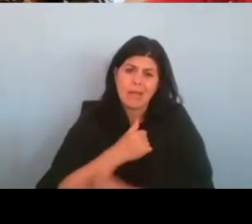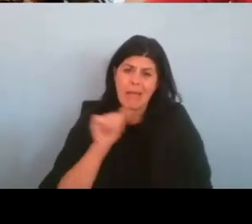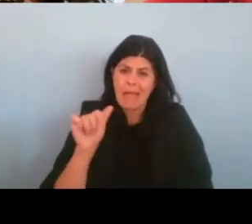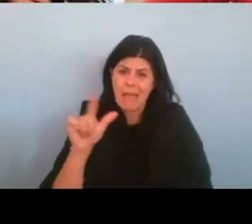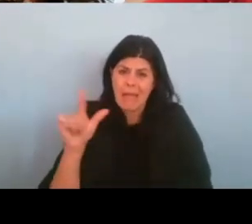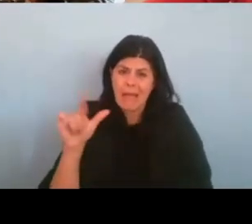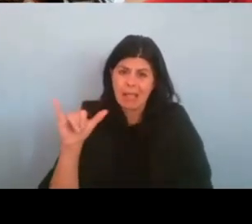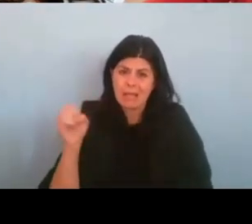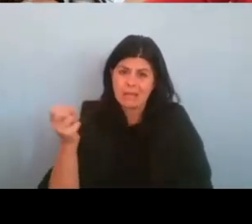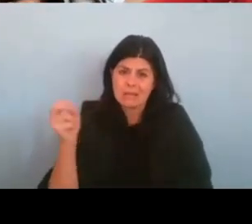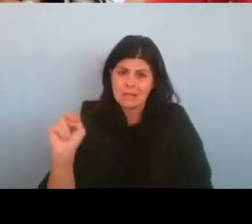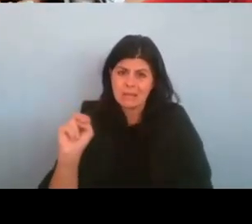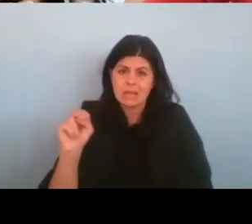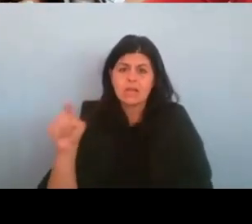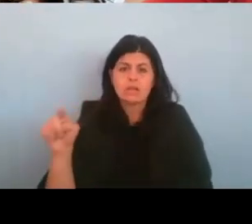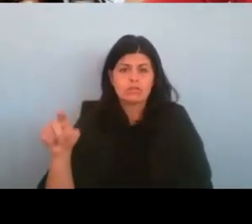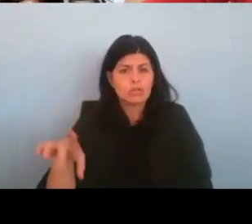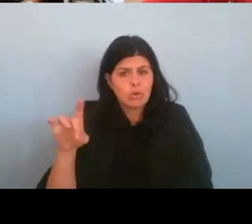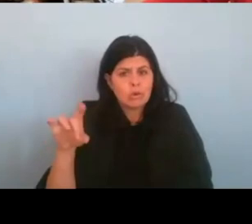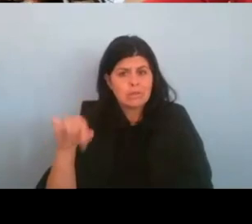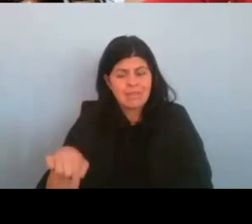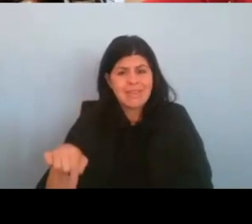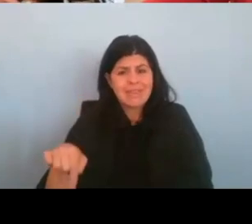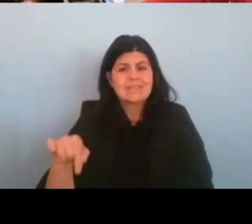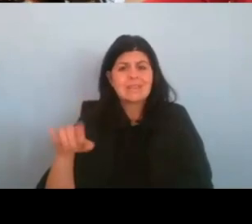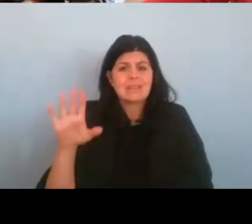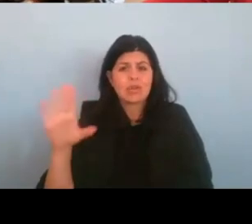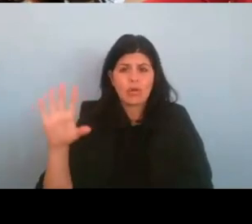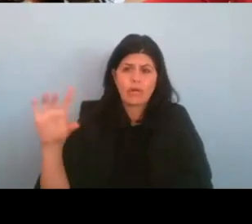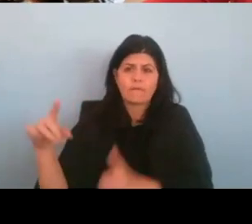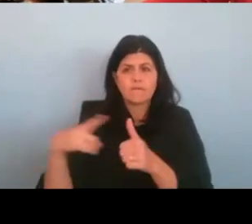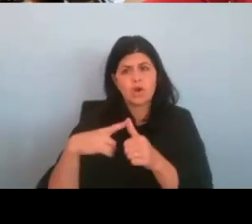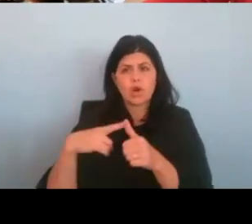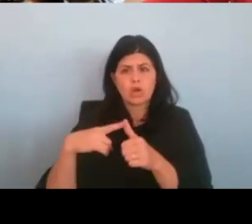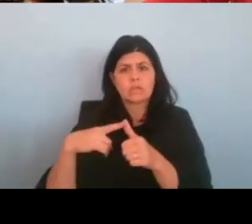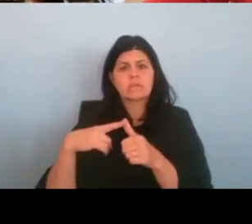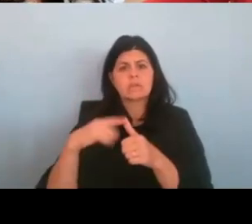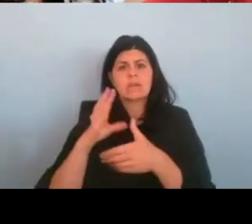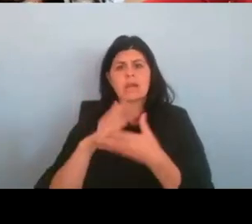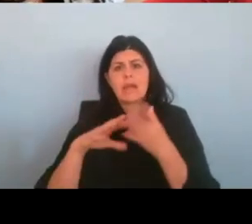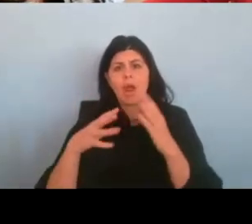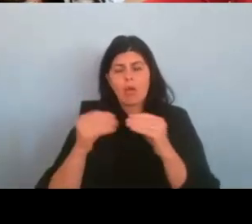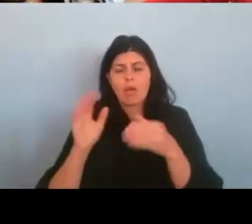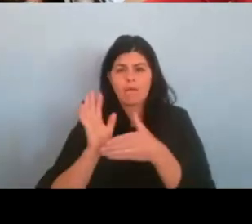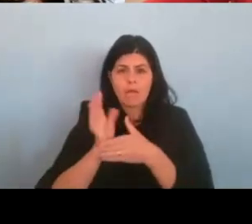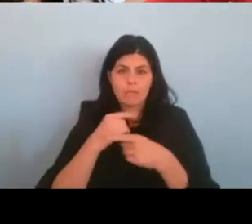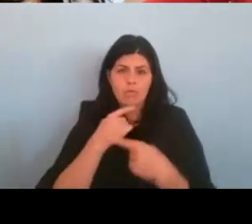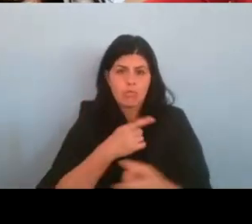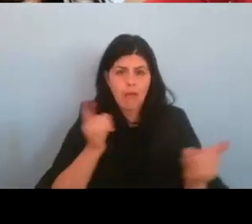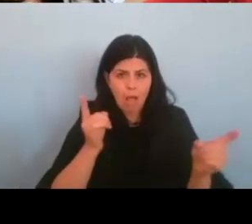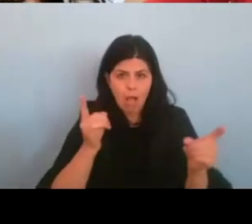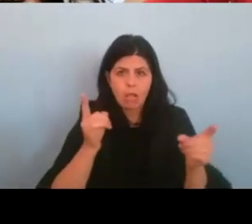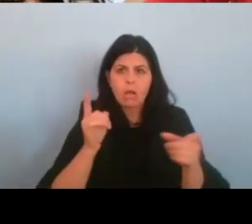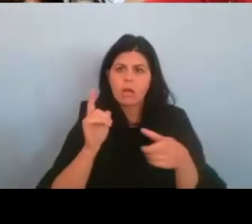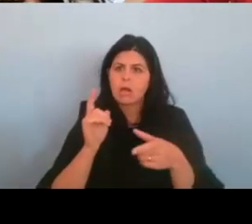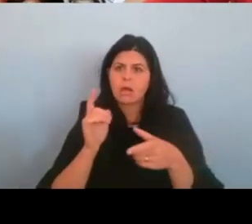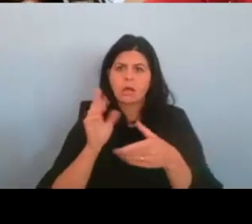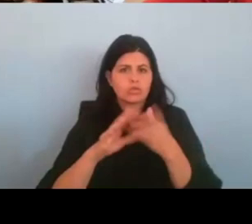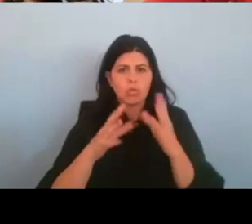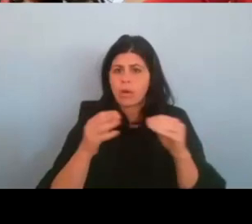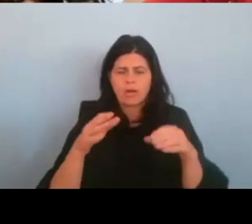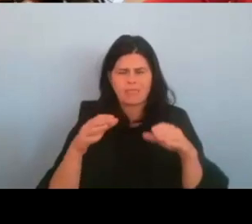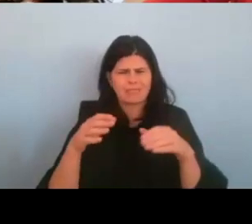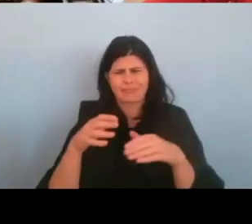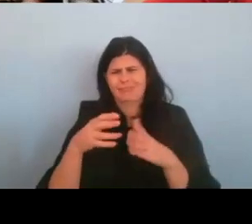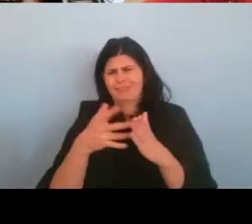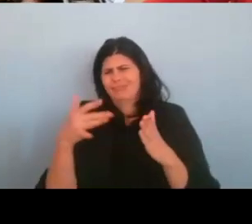story that she chose this as her first narrative film to tell the story, uh, that is very rarely told. I, I can't, you can